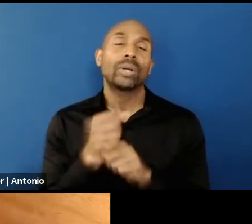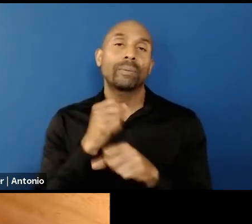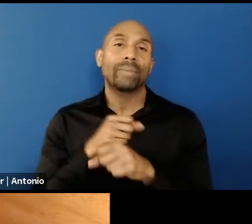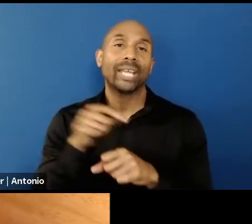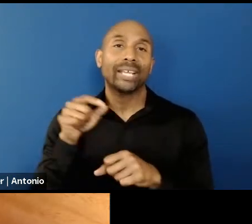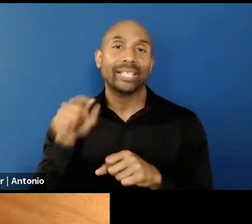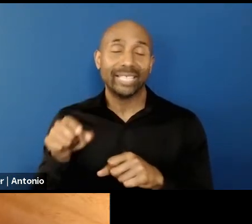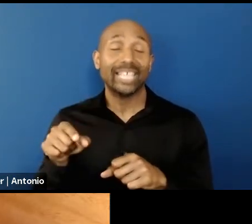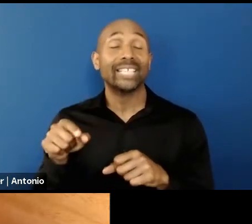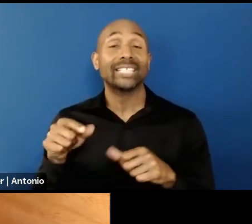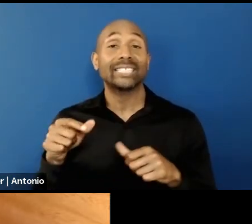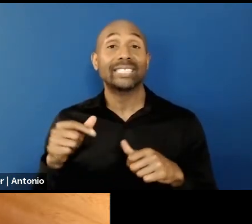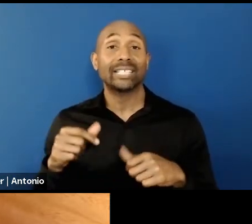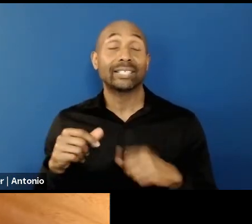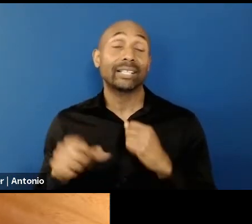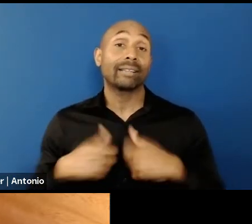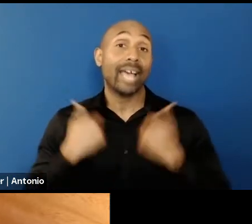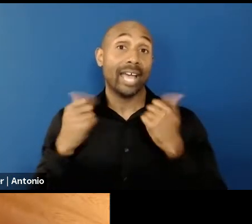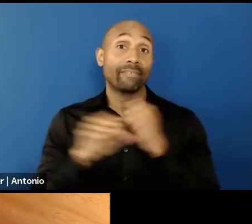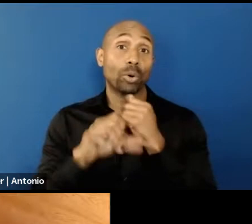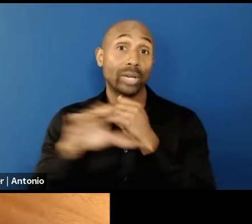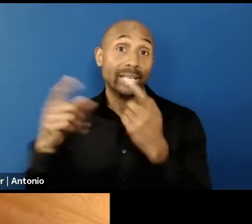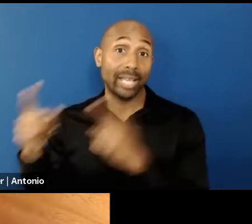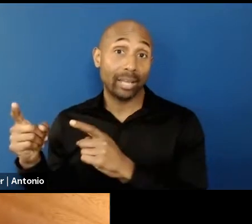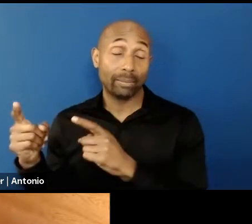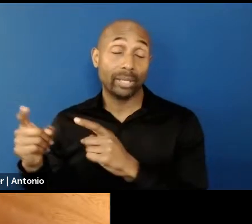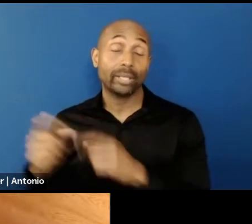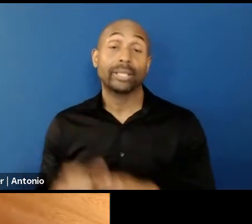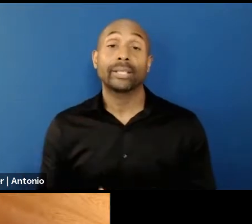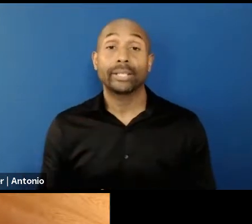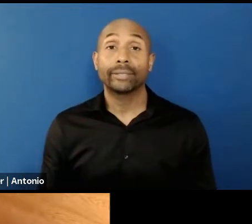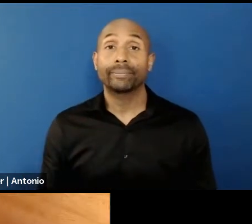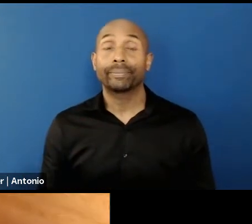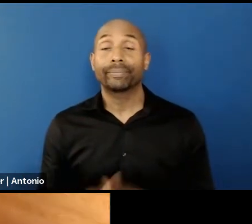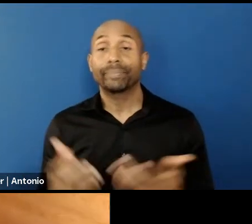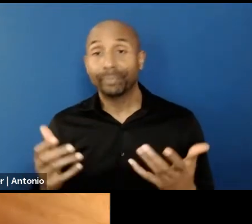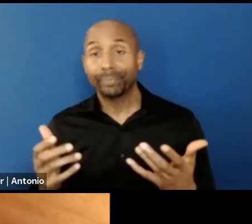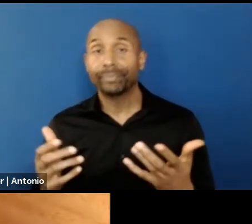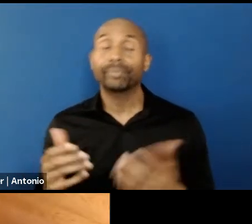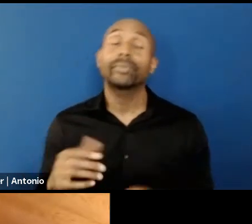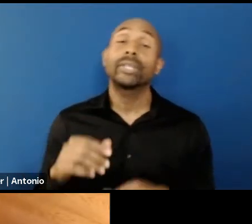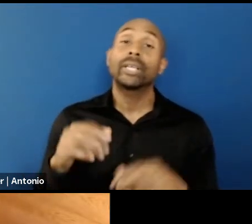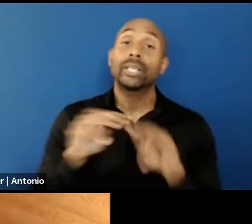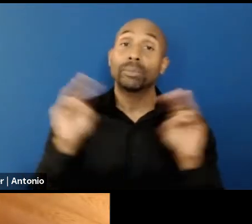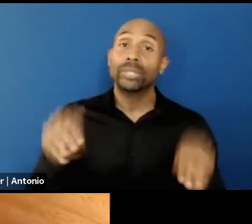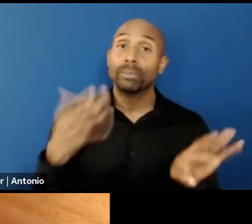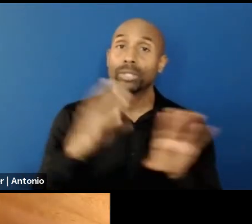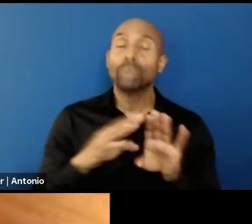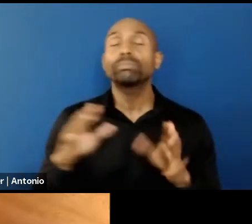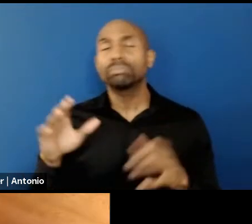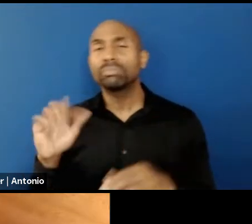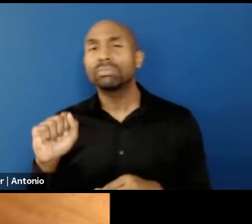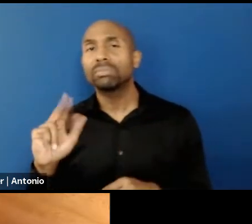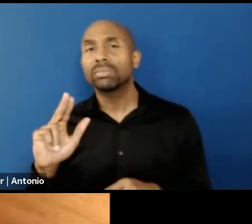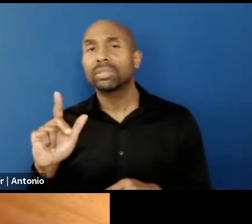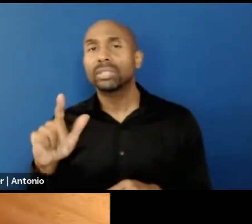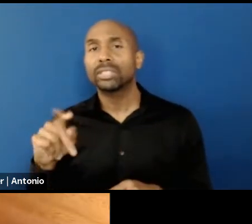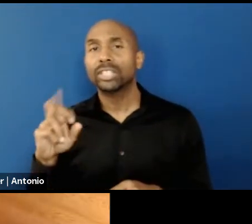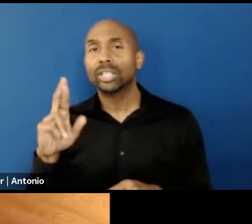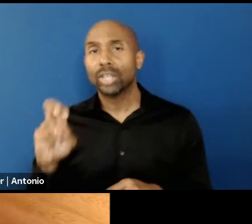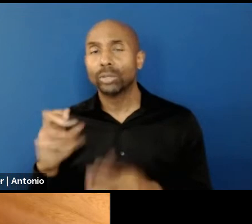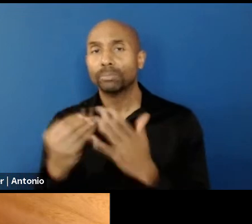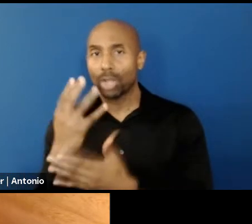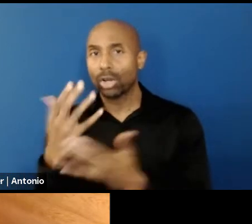broadcast happen. I mean, we are with the exception of the sculpture garden, the museum is closed. mean, thanks God we have the sculpture